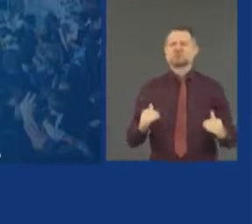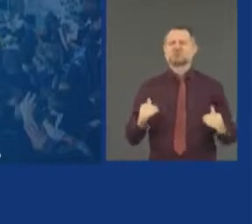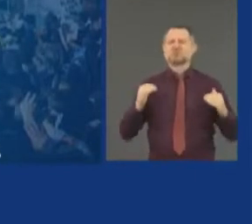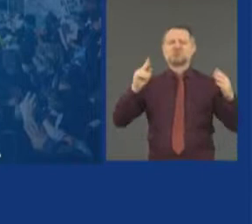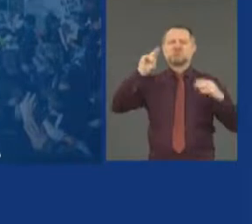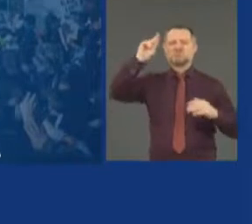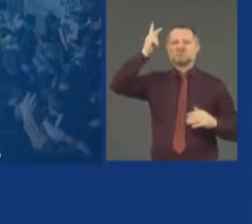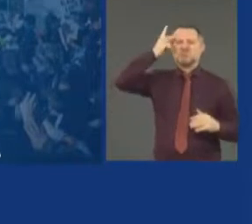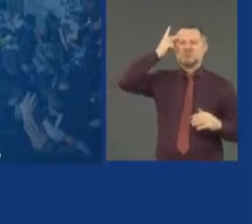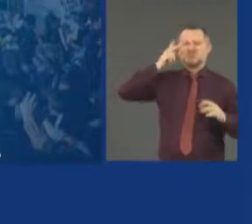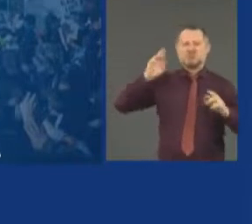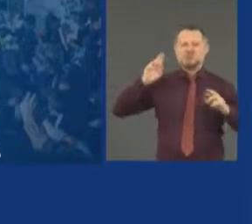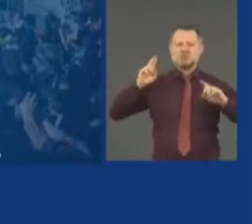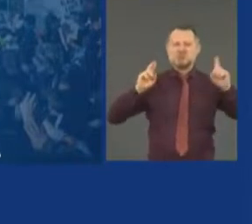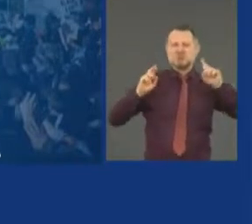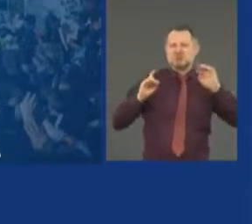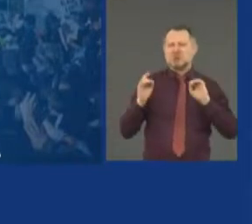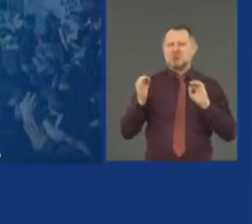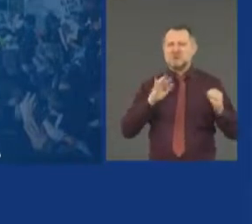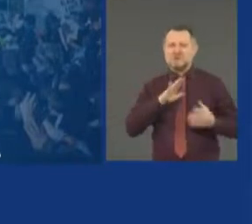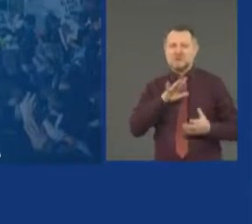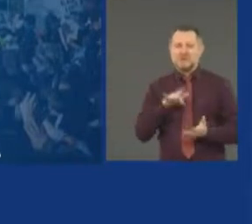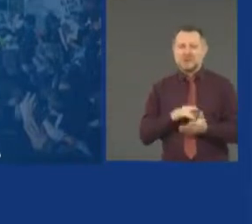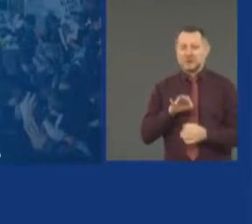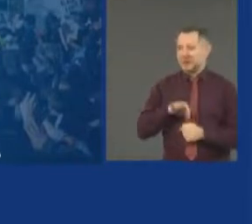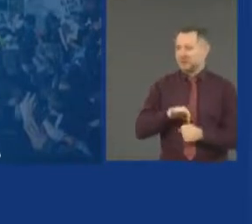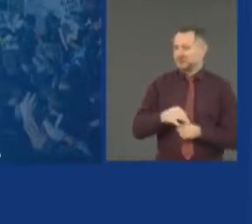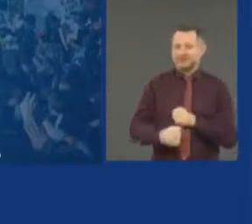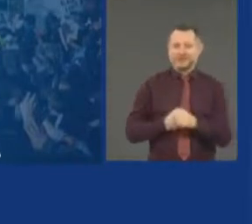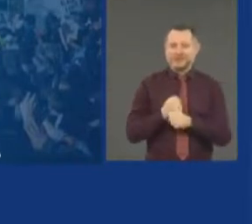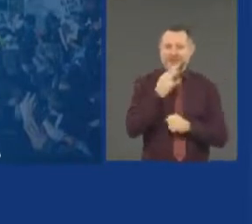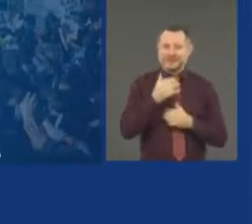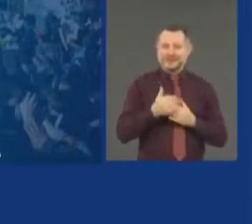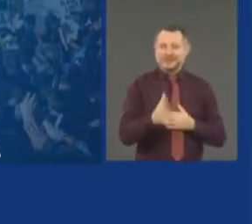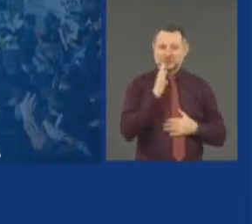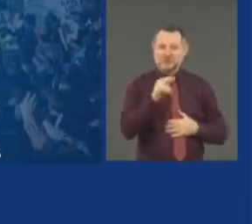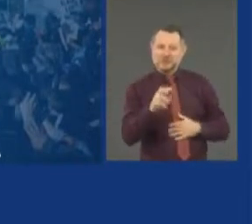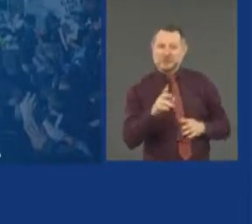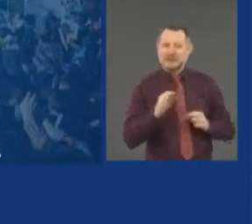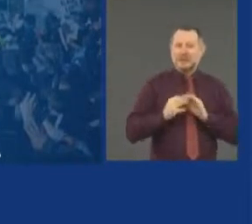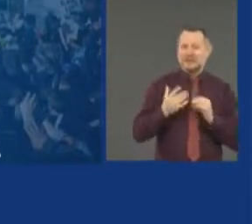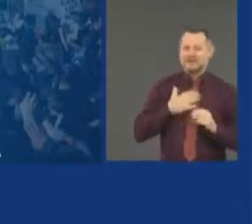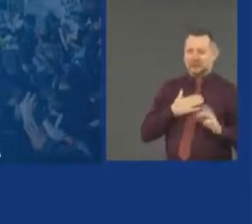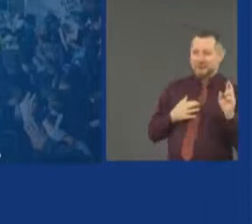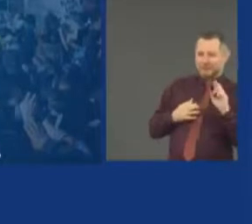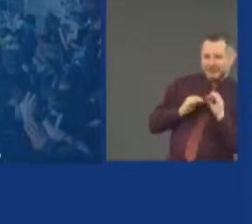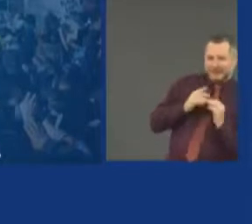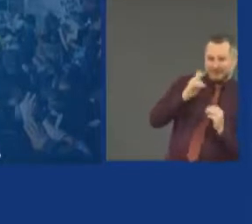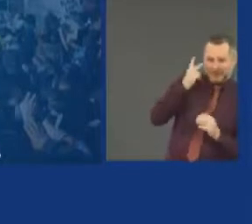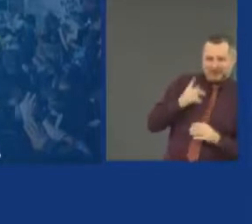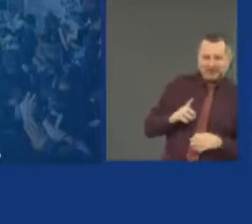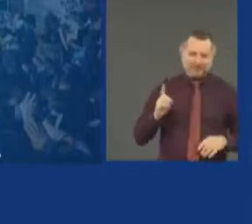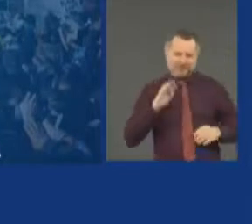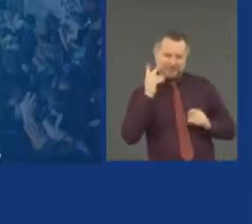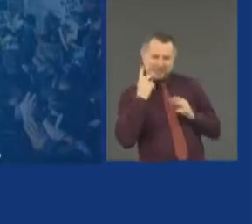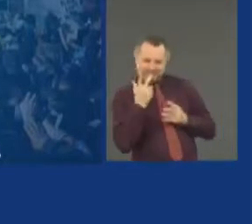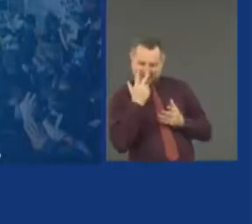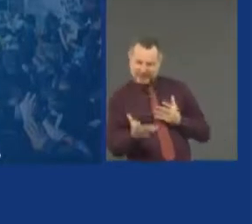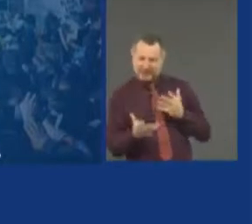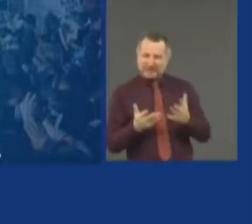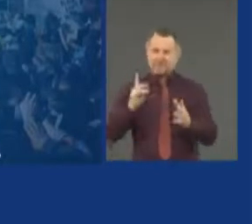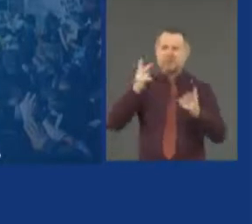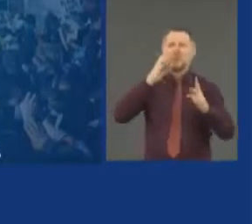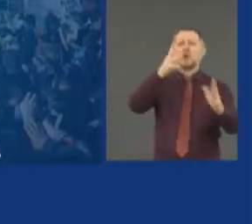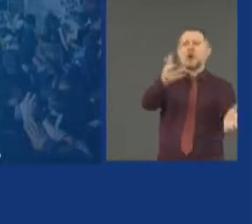We're in the middle of an election season, so everybody's playing politics. And a lot of people want to say, the looters are the